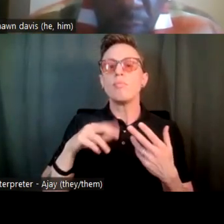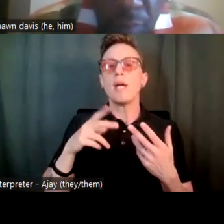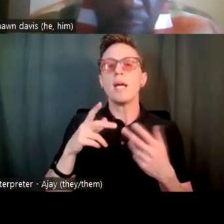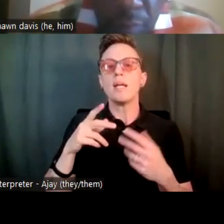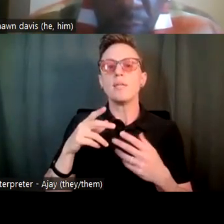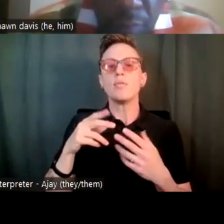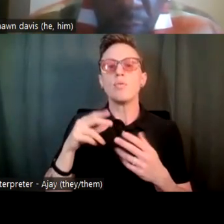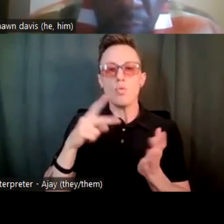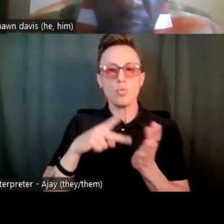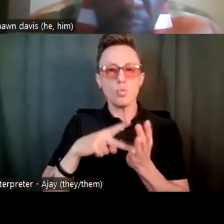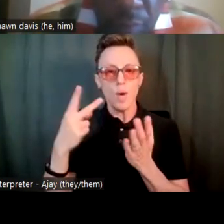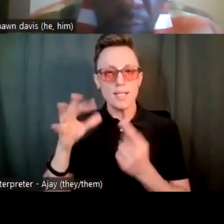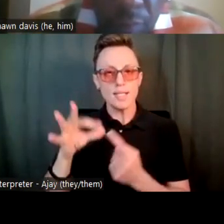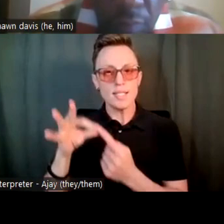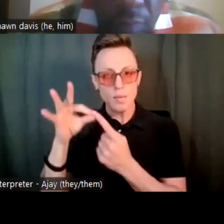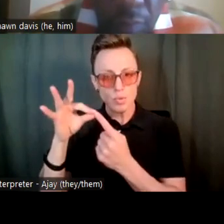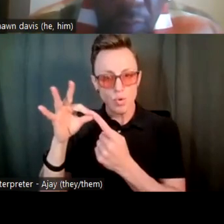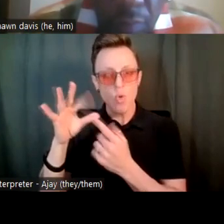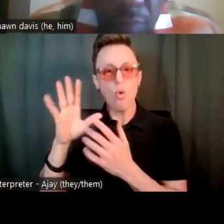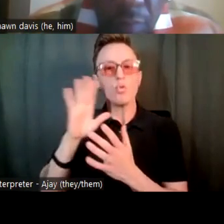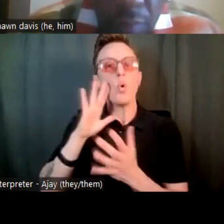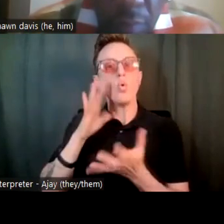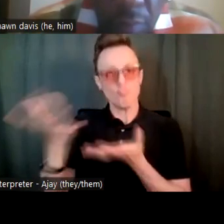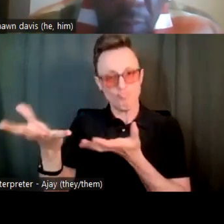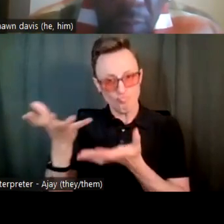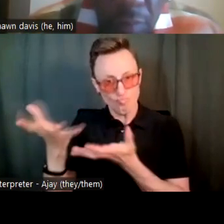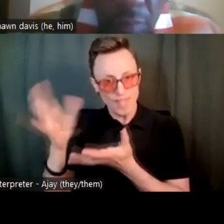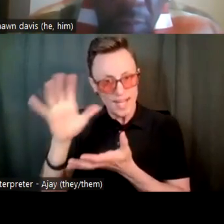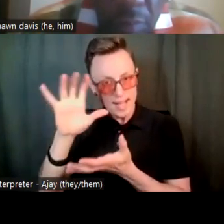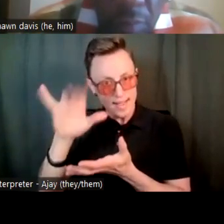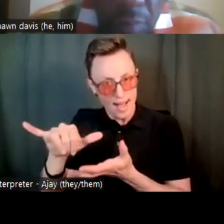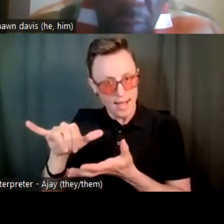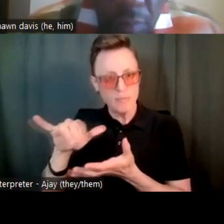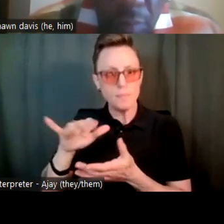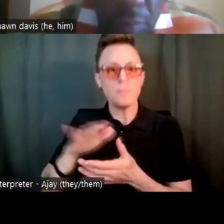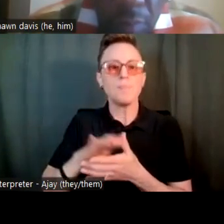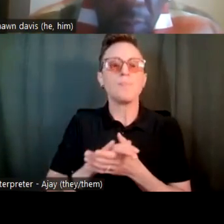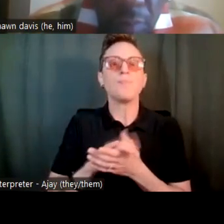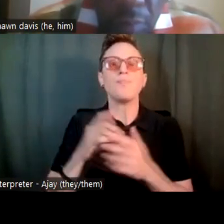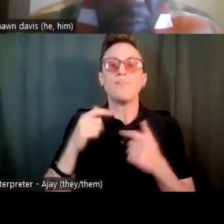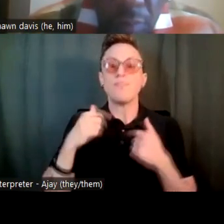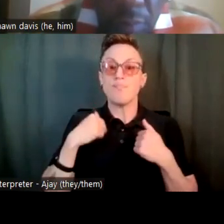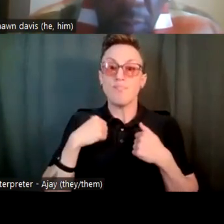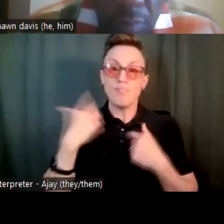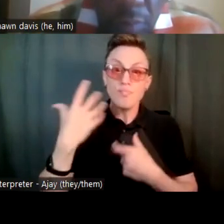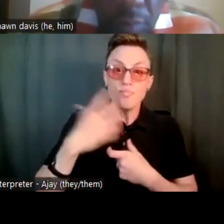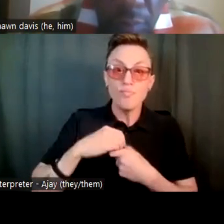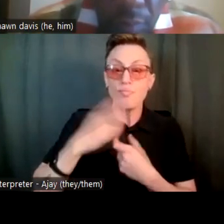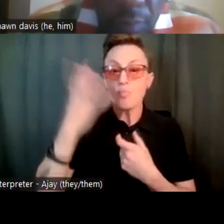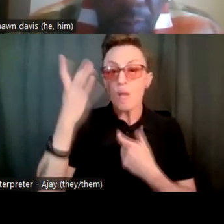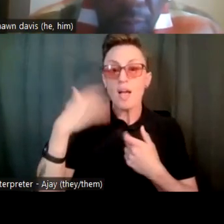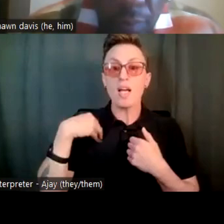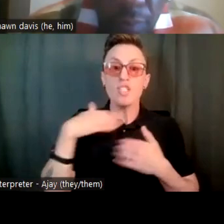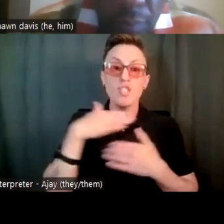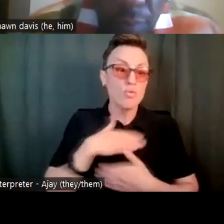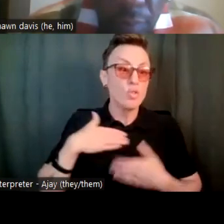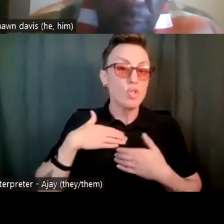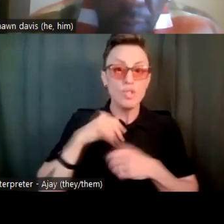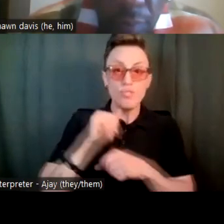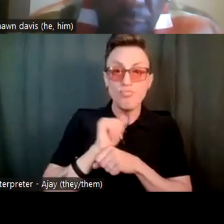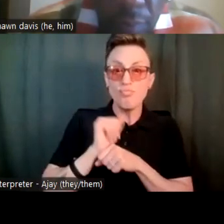So we're dealing with that. And I got into this because I enjoy working and learning and